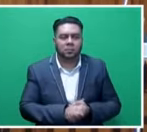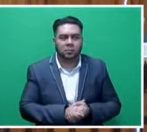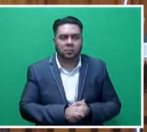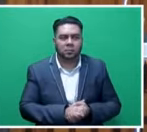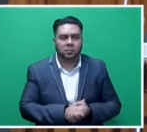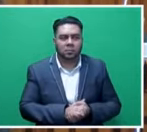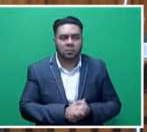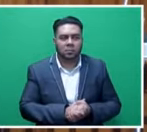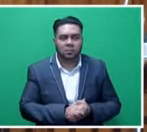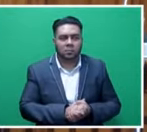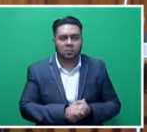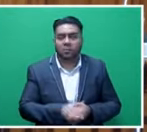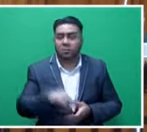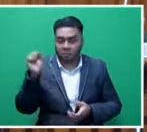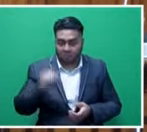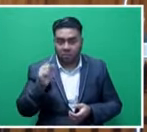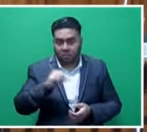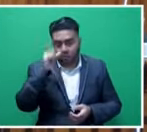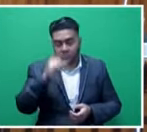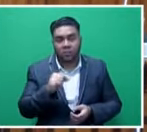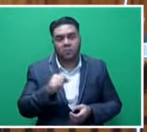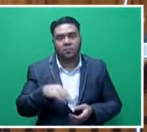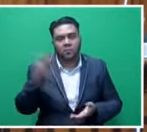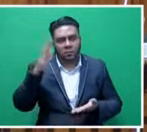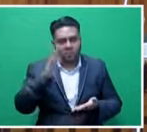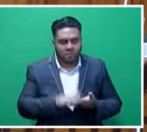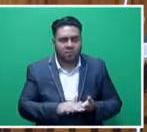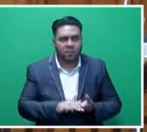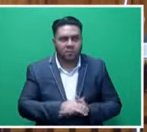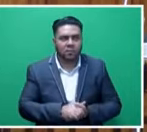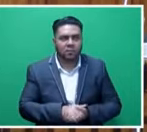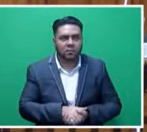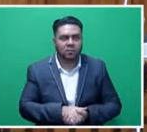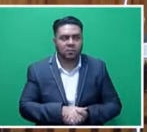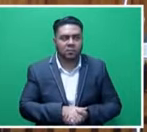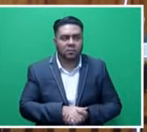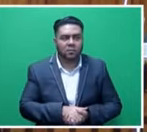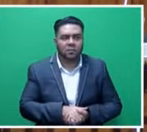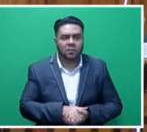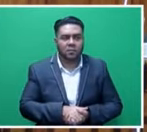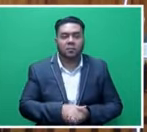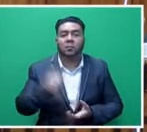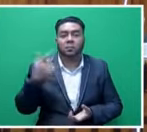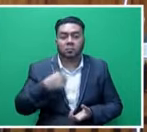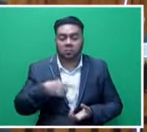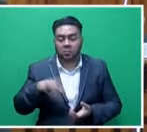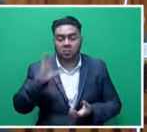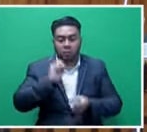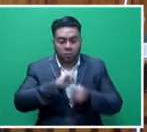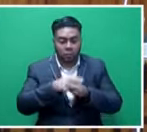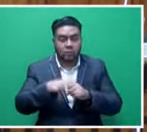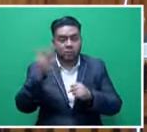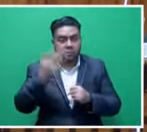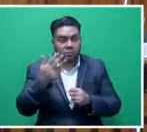That's what we did. Yes, there has been some reduction in the transportation allowance that was given because of COVID-19. We